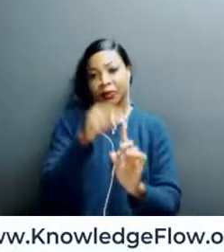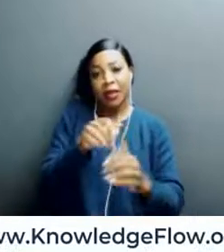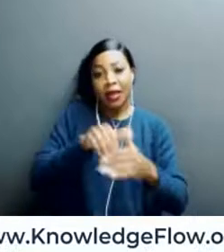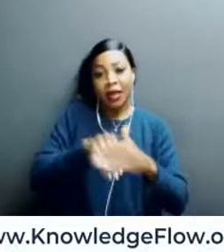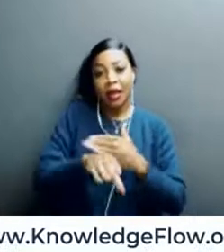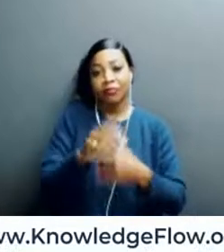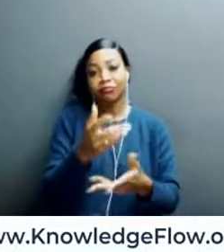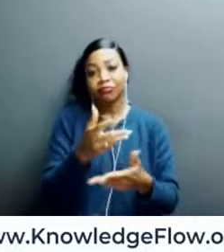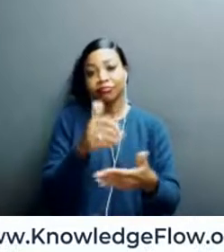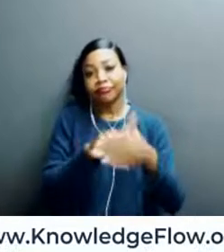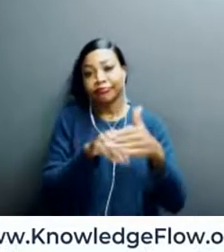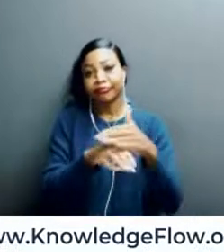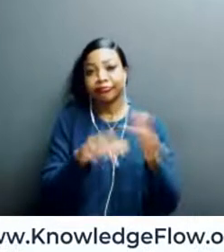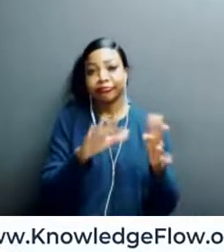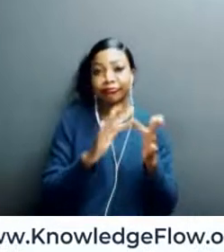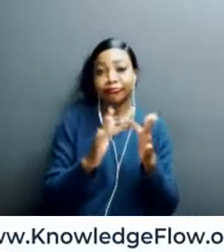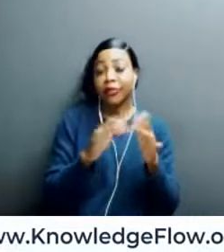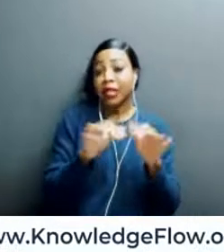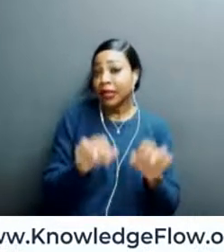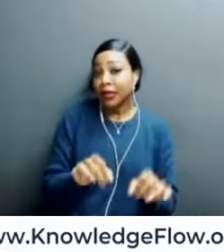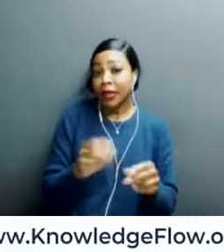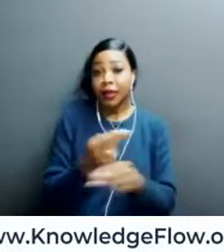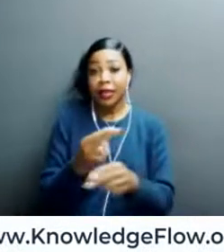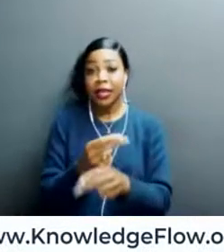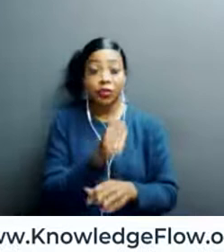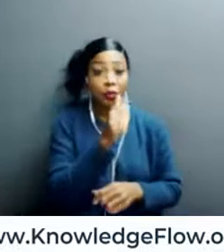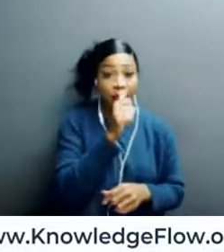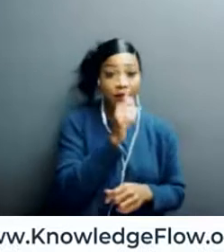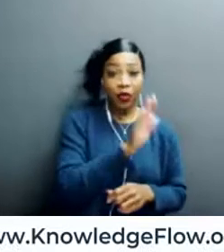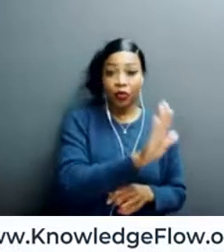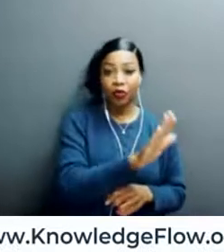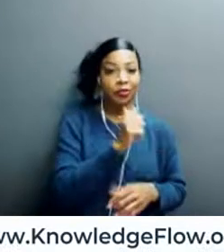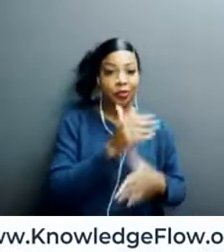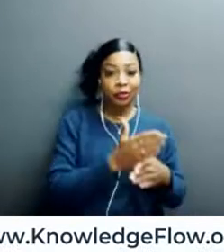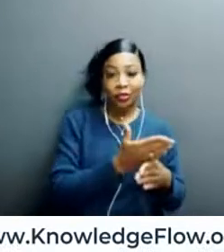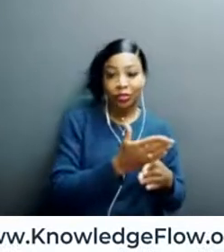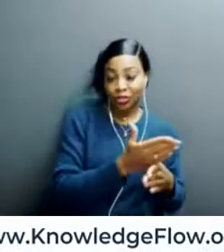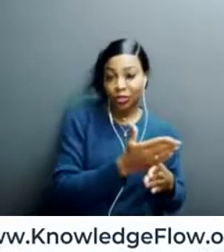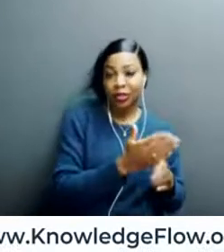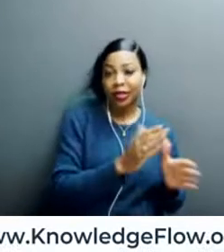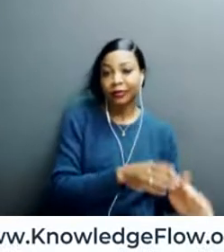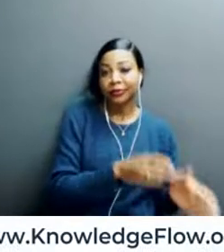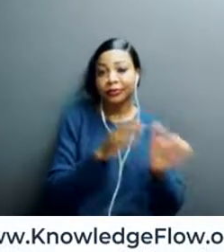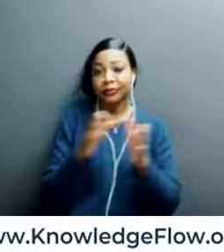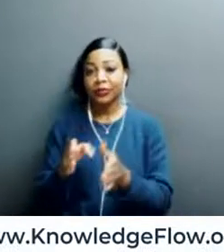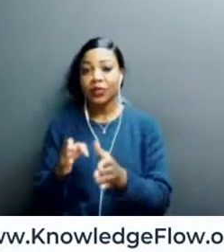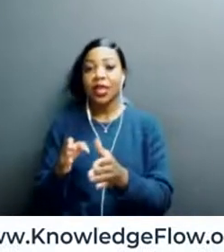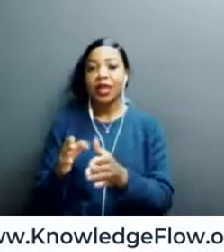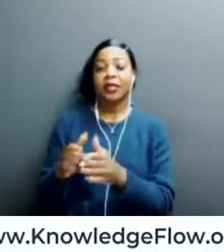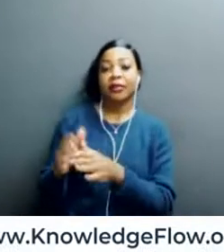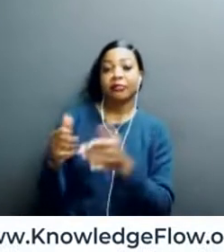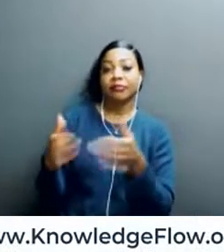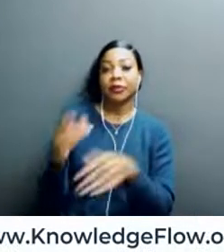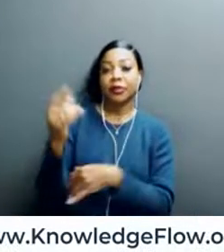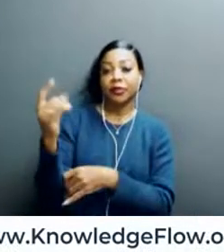internet. So, whether you have access to a private device that is just your own, and again, public Wi-Fi. And then the